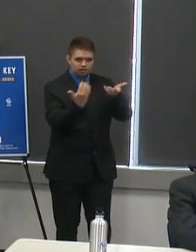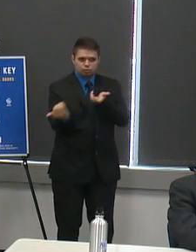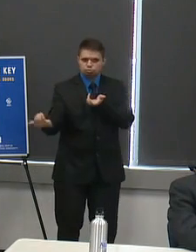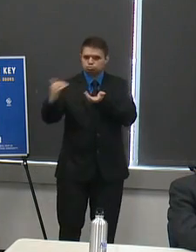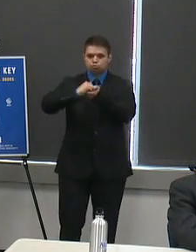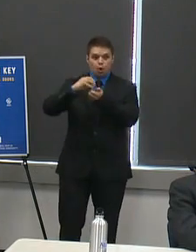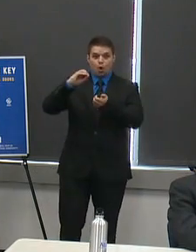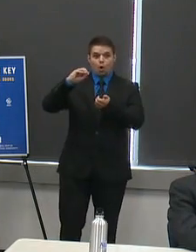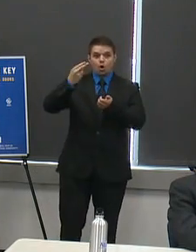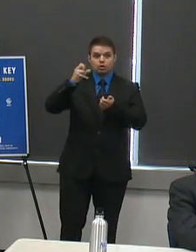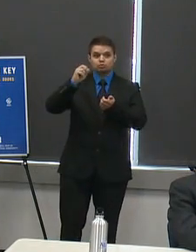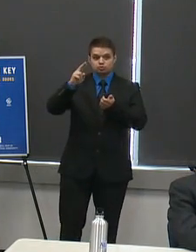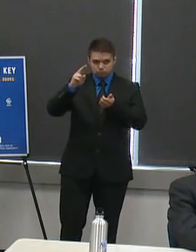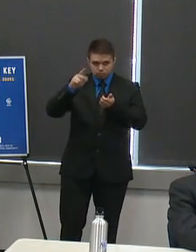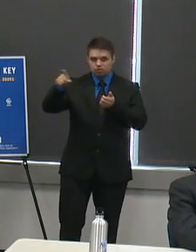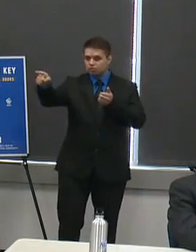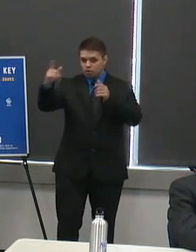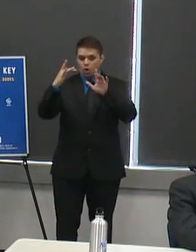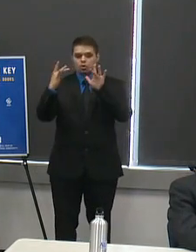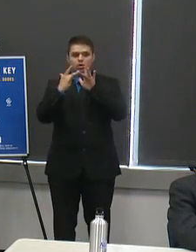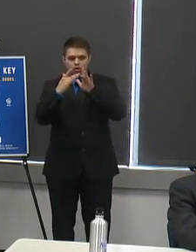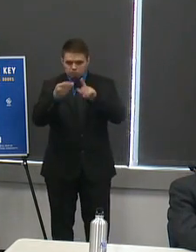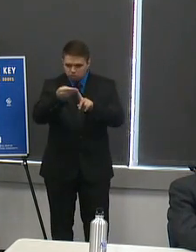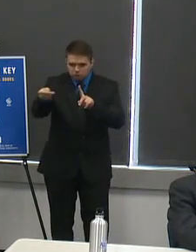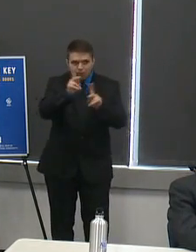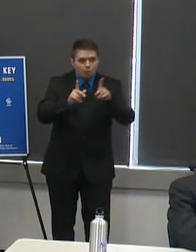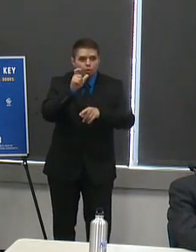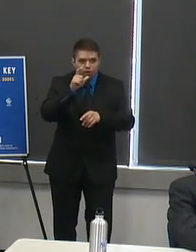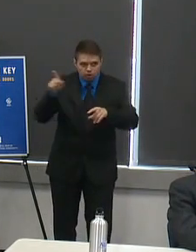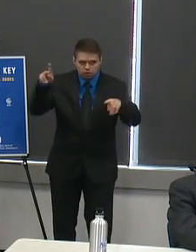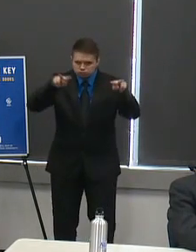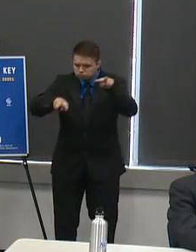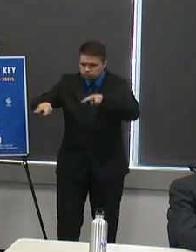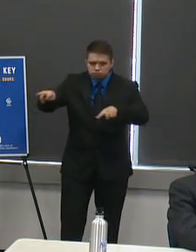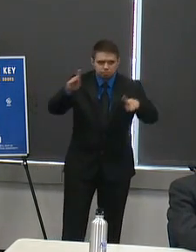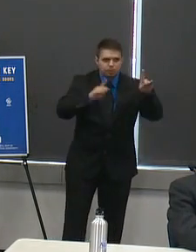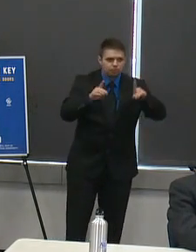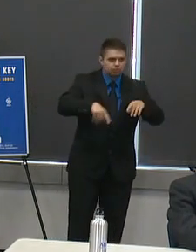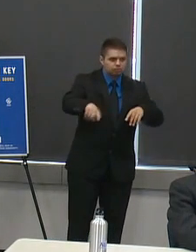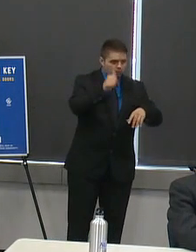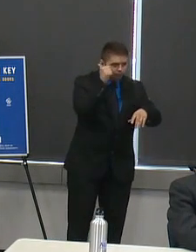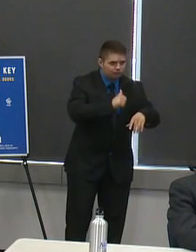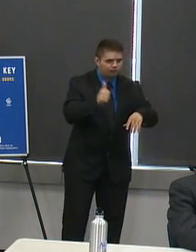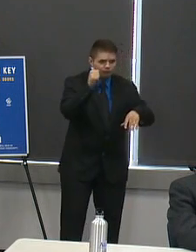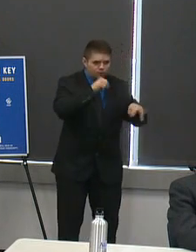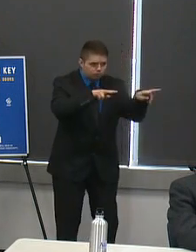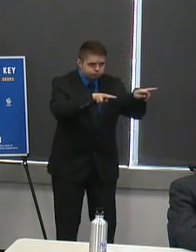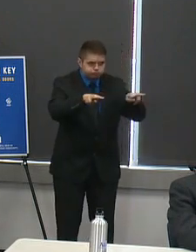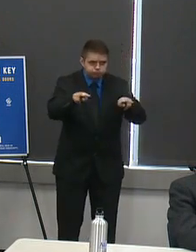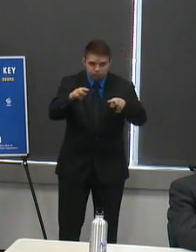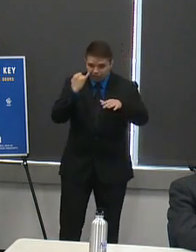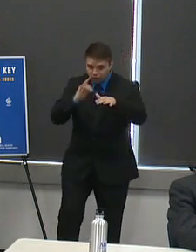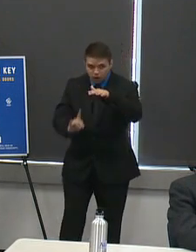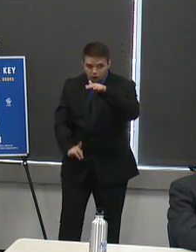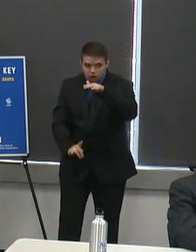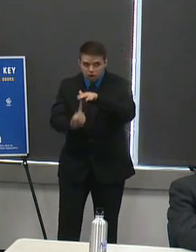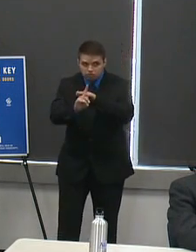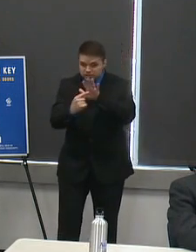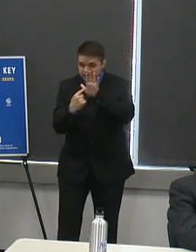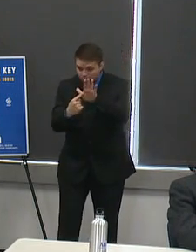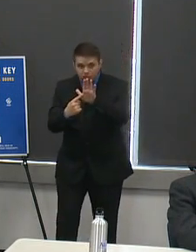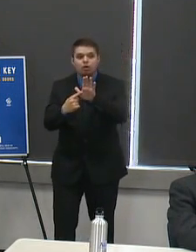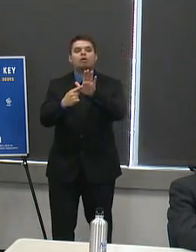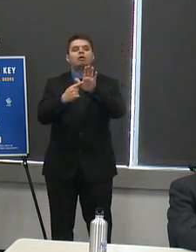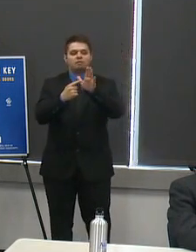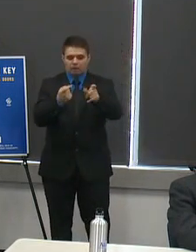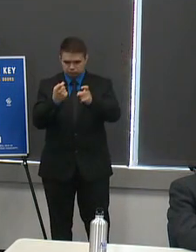we are doing daily symptom monitoring so we can identify someone as soon as they develop symptoms test them and then refer them to contact tracing and